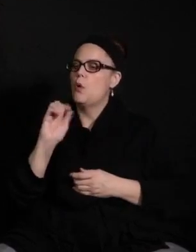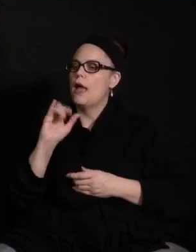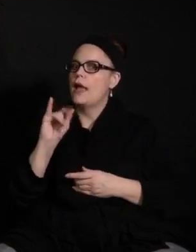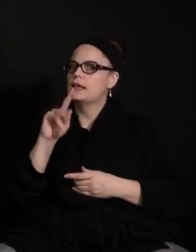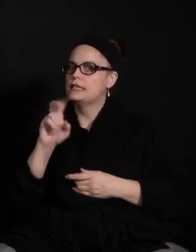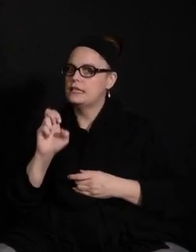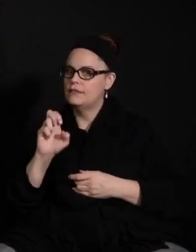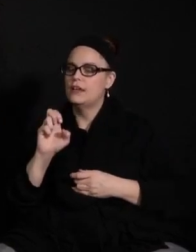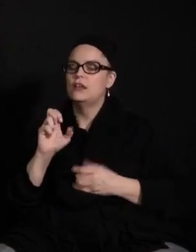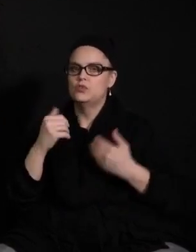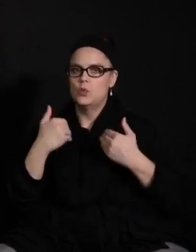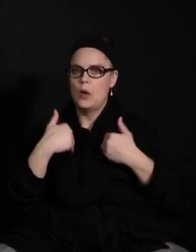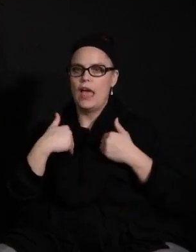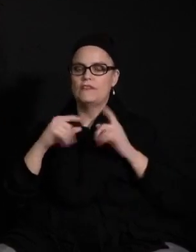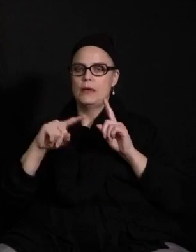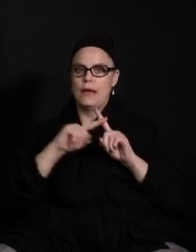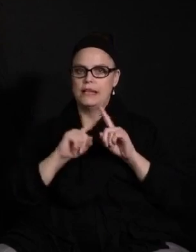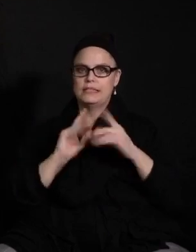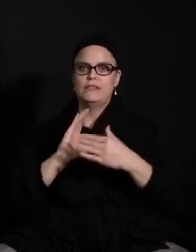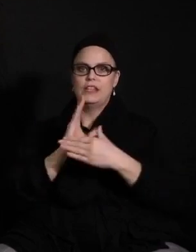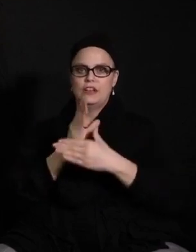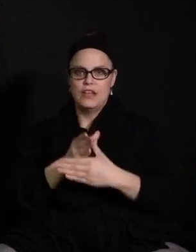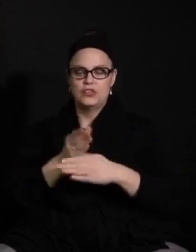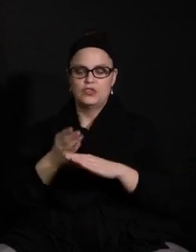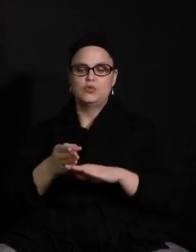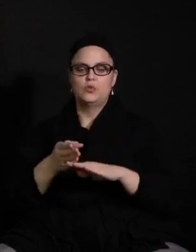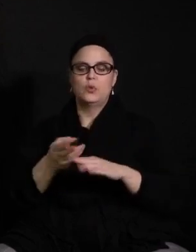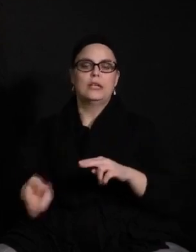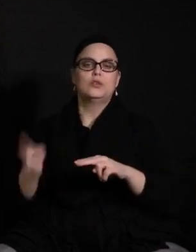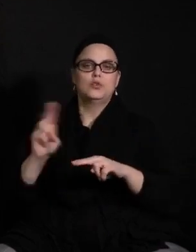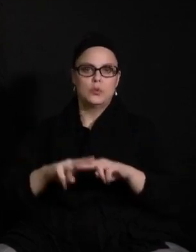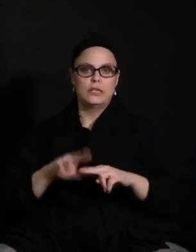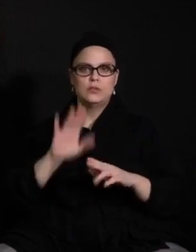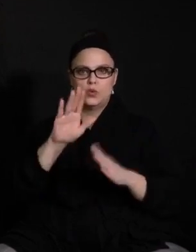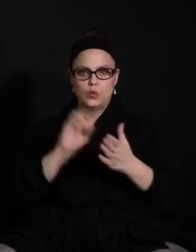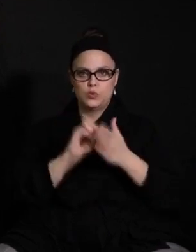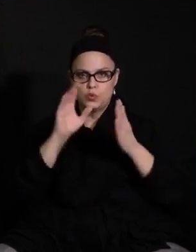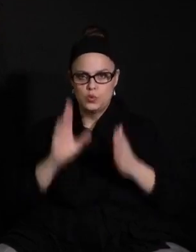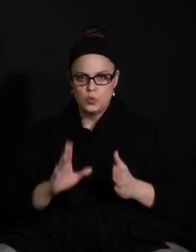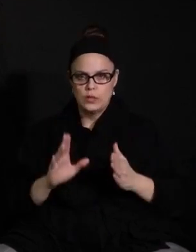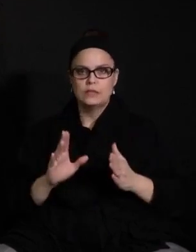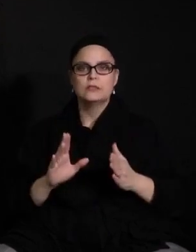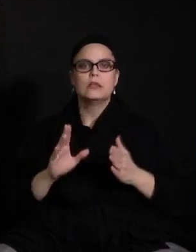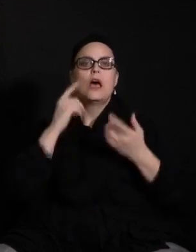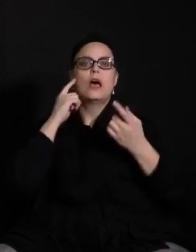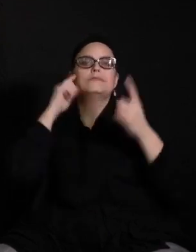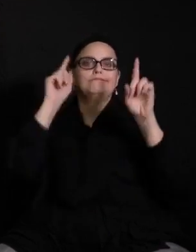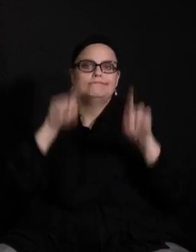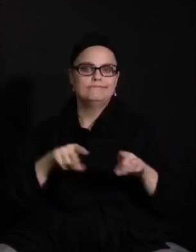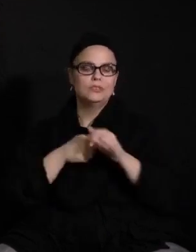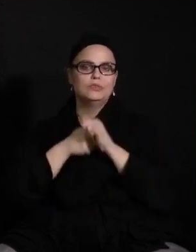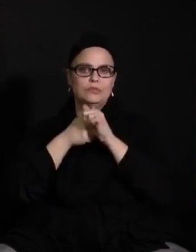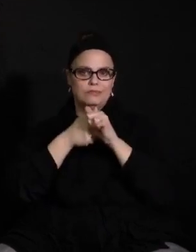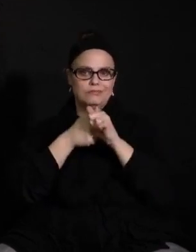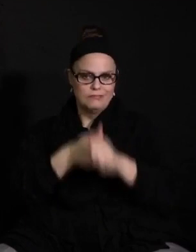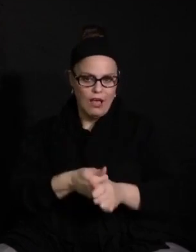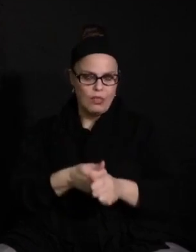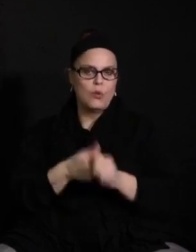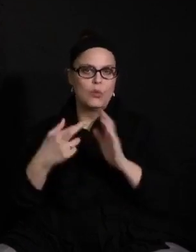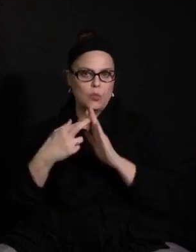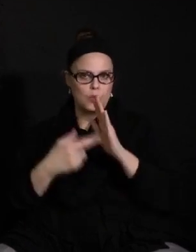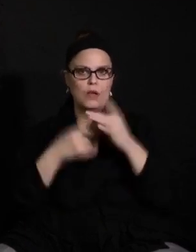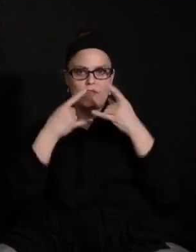positive interventions that will increase your students compliance in their ability to wear the mask throughout the day.